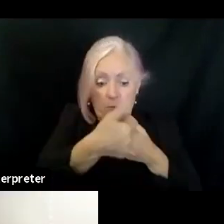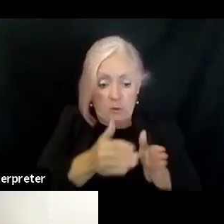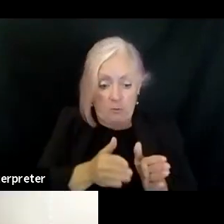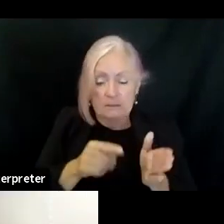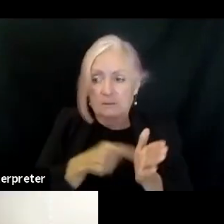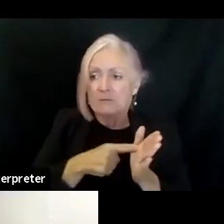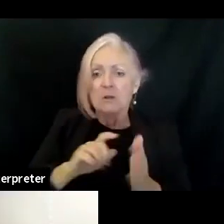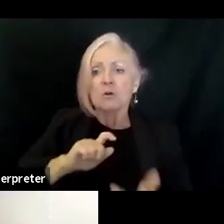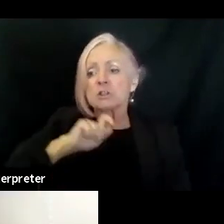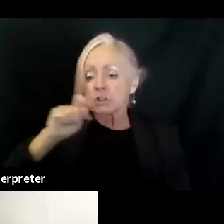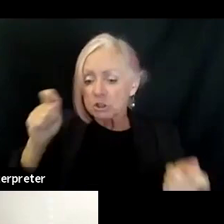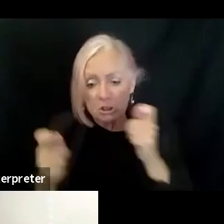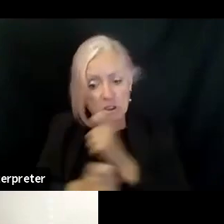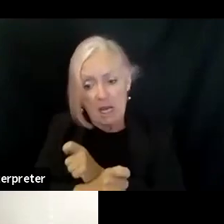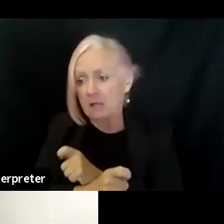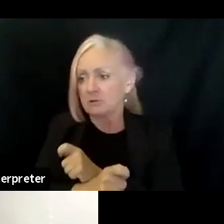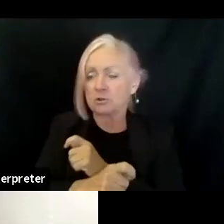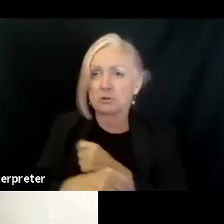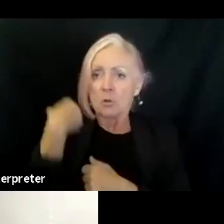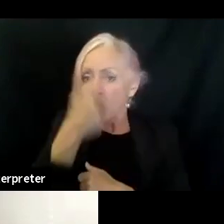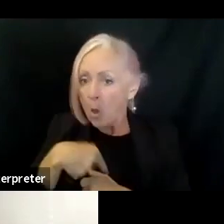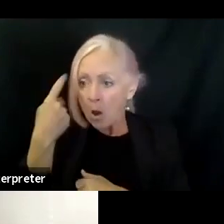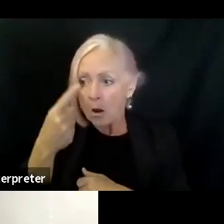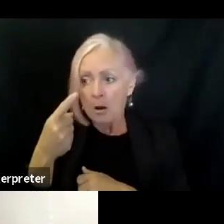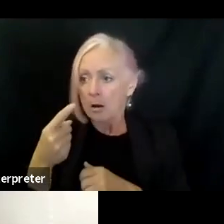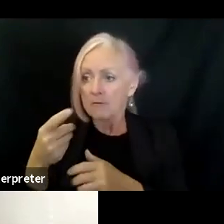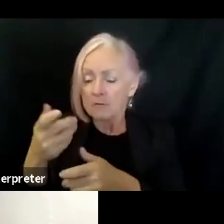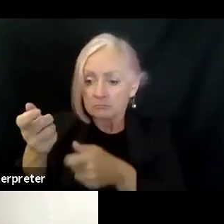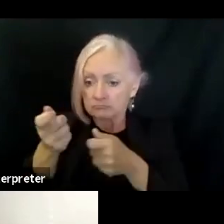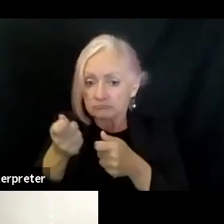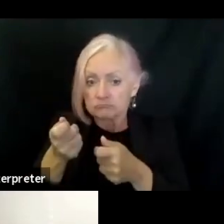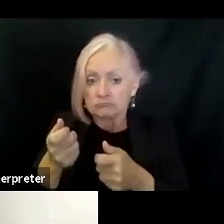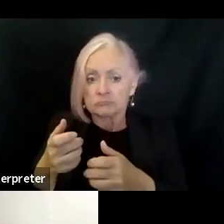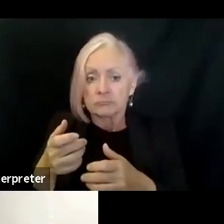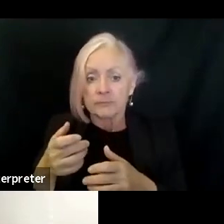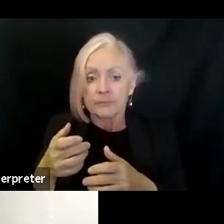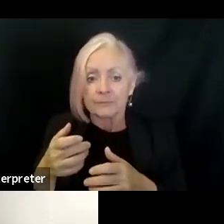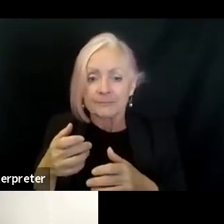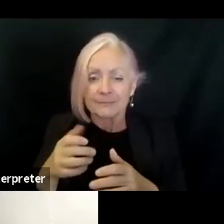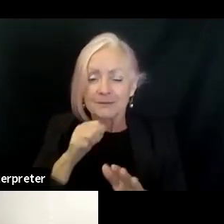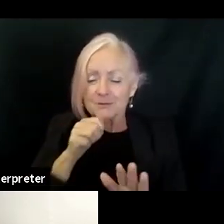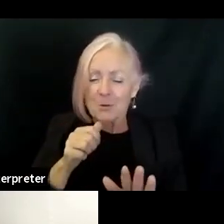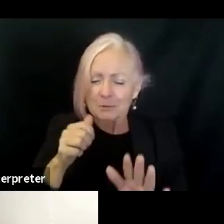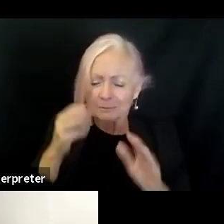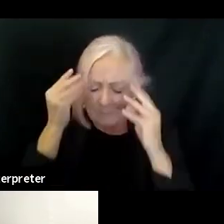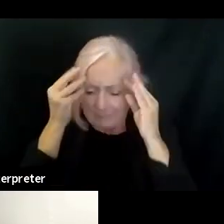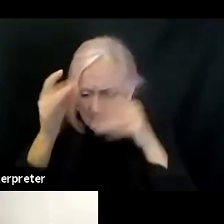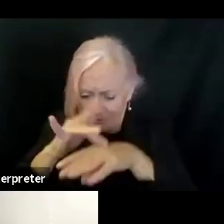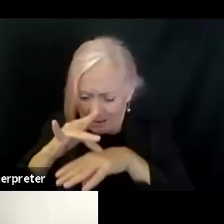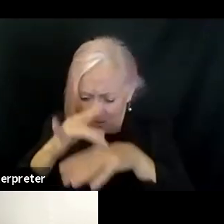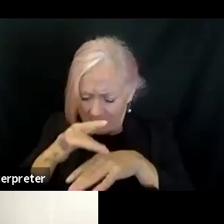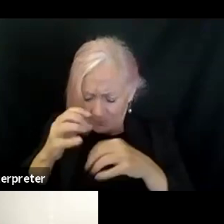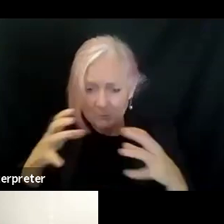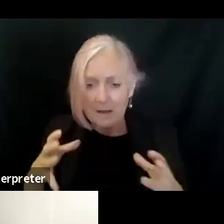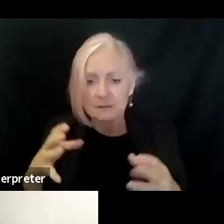of the actual door itself to get people into the room. Let's don't, don't think too hard about that in real life. But